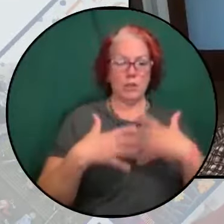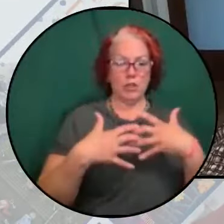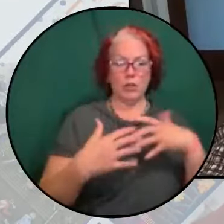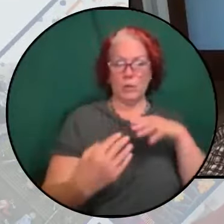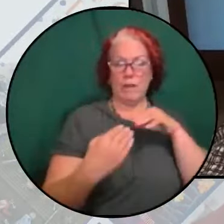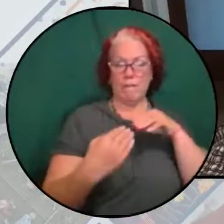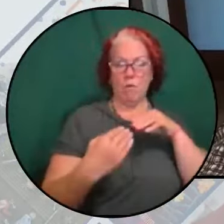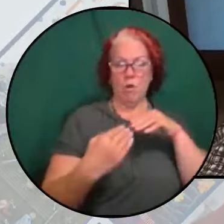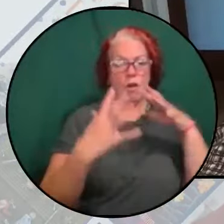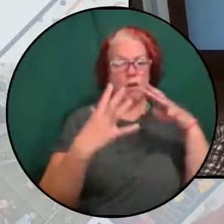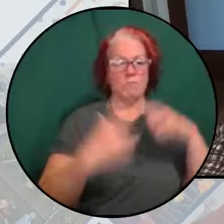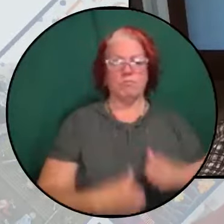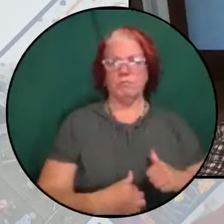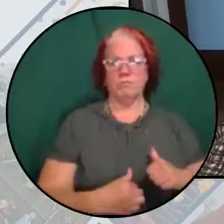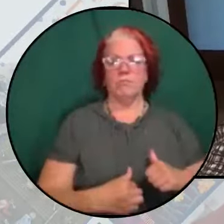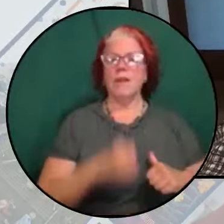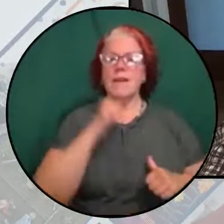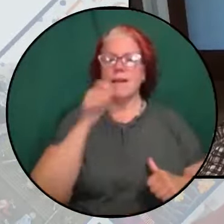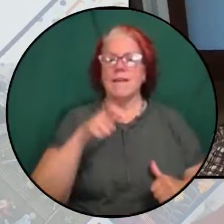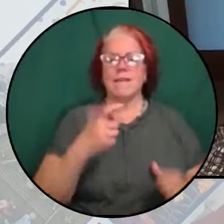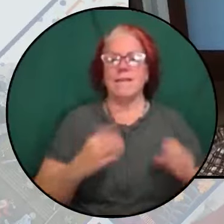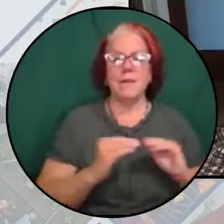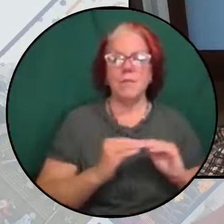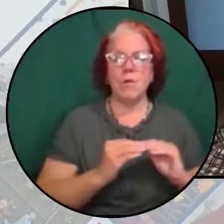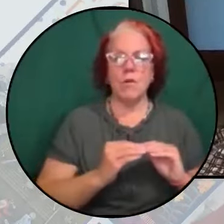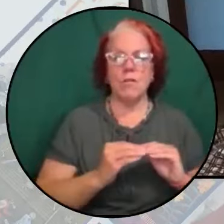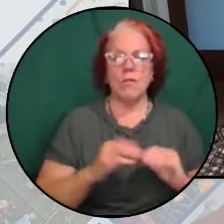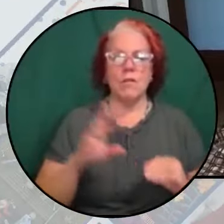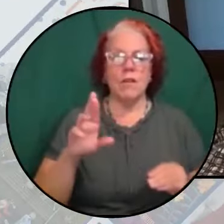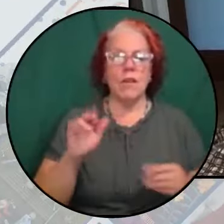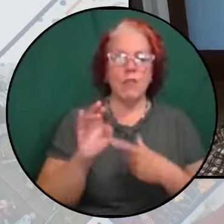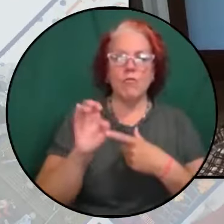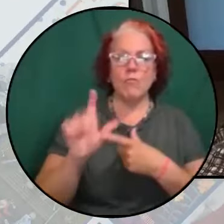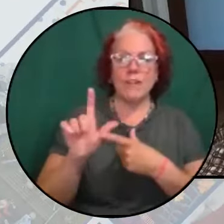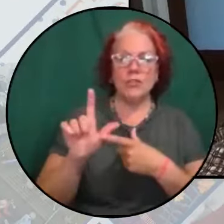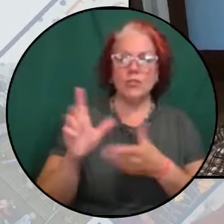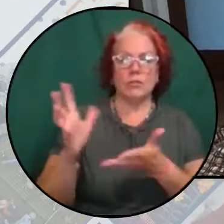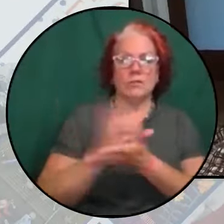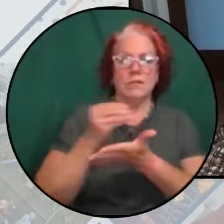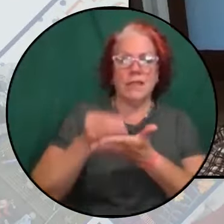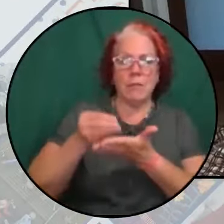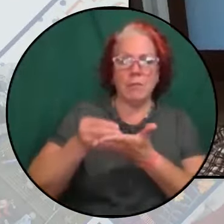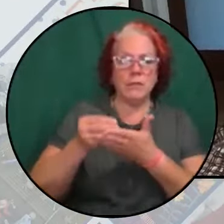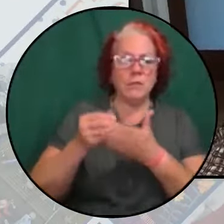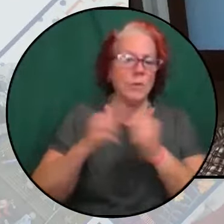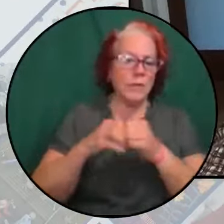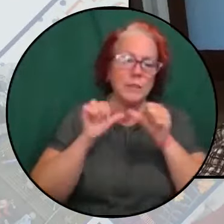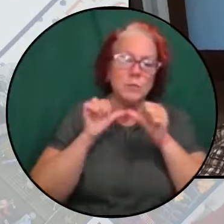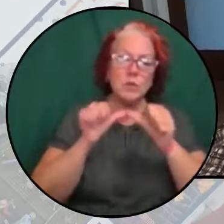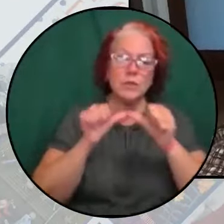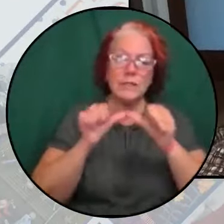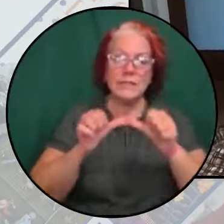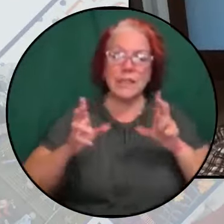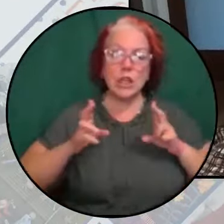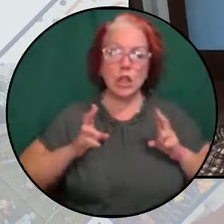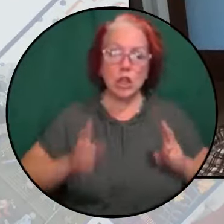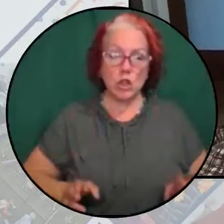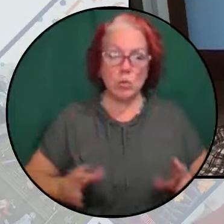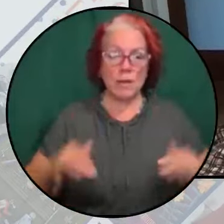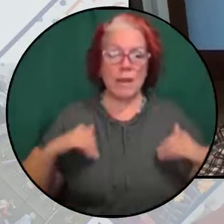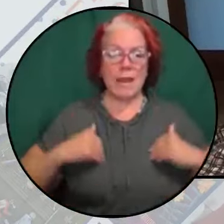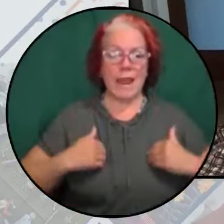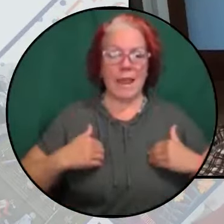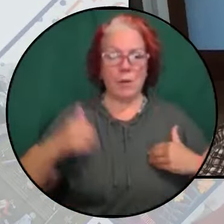have been rendered obsolete. And racial capitalism with its persisting human and animal